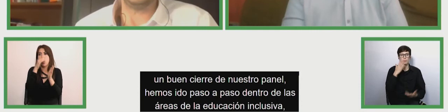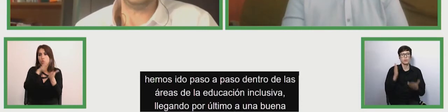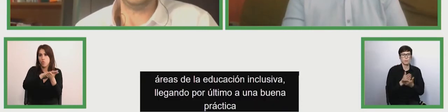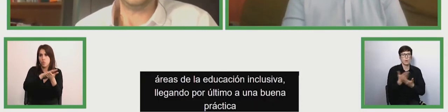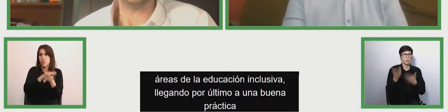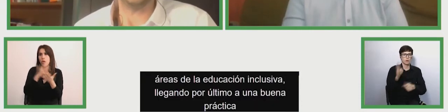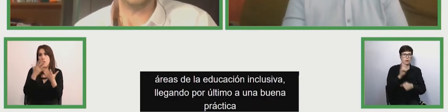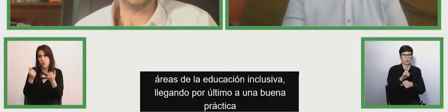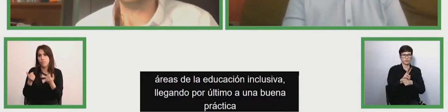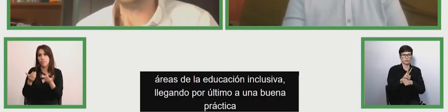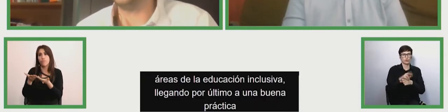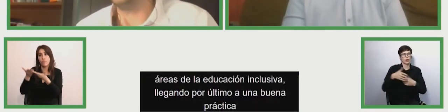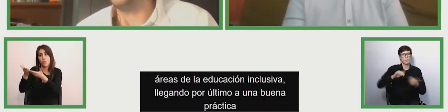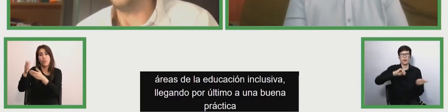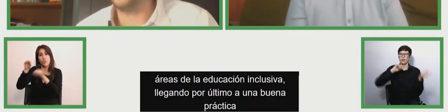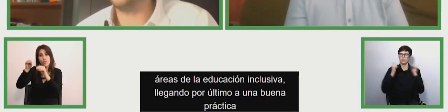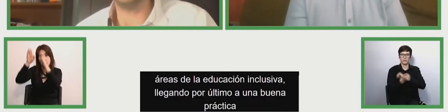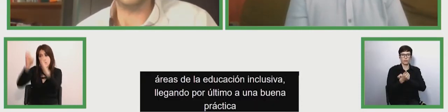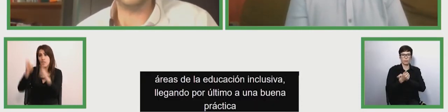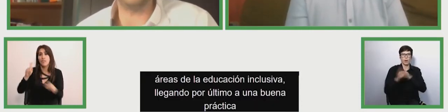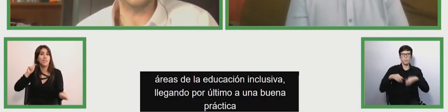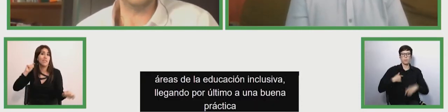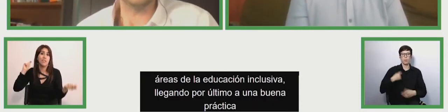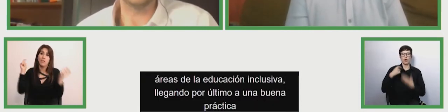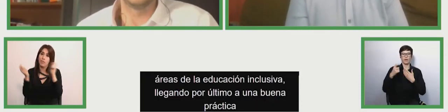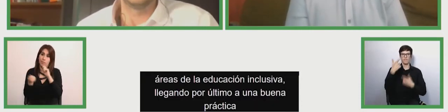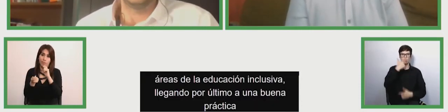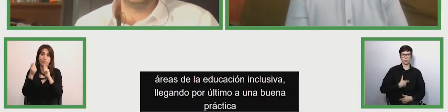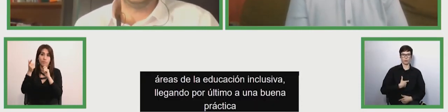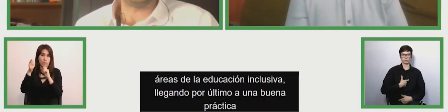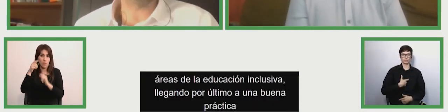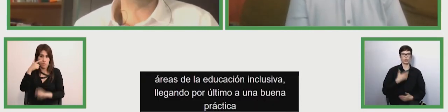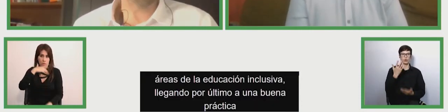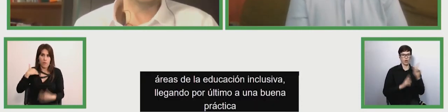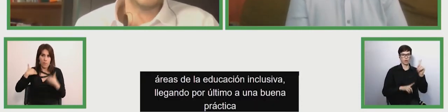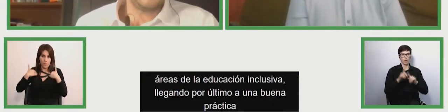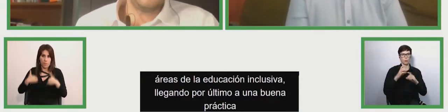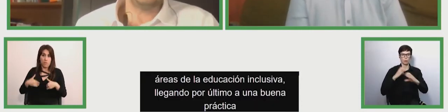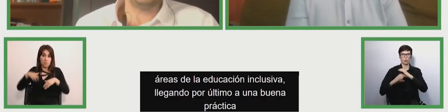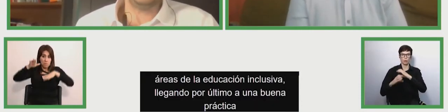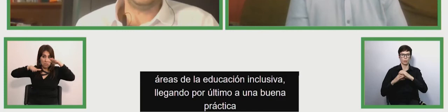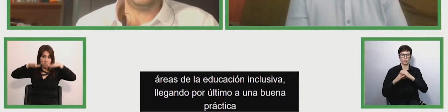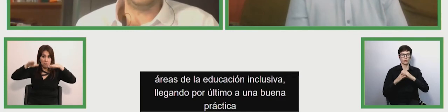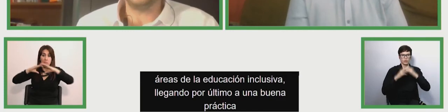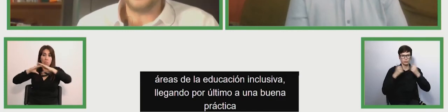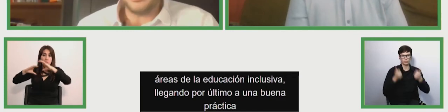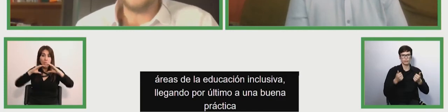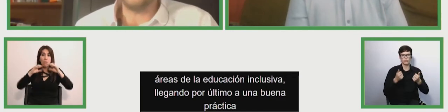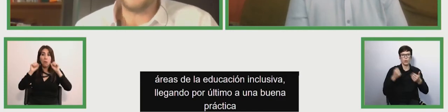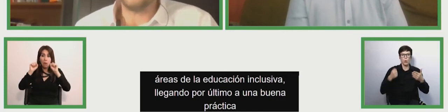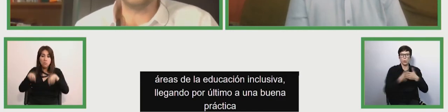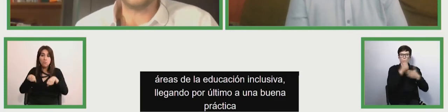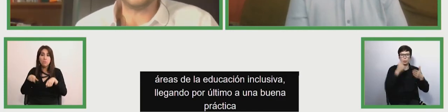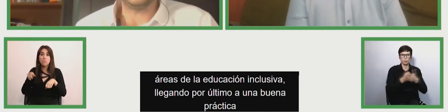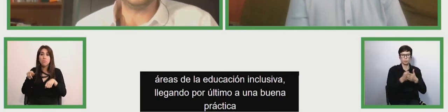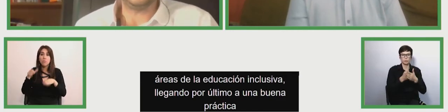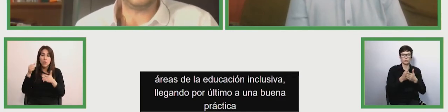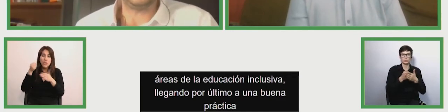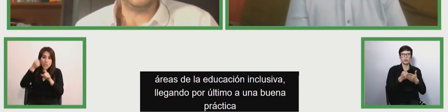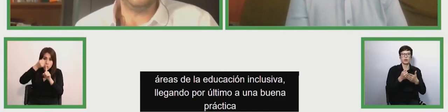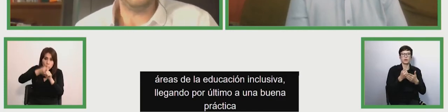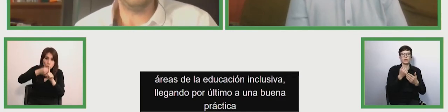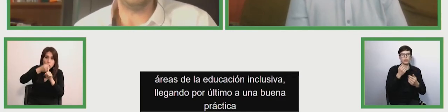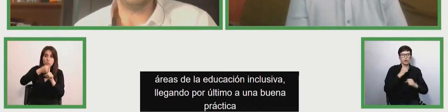there are much more transformation evaluation lms on communication and fight against